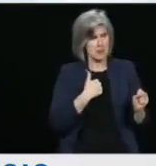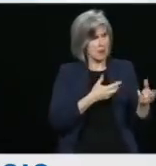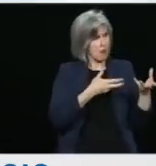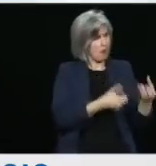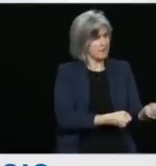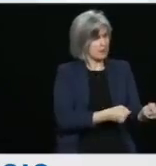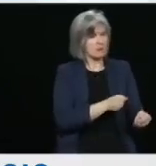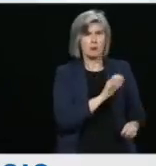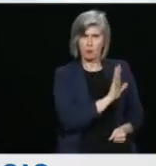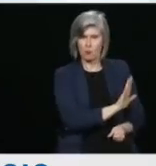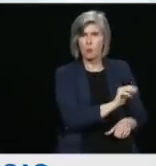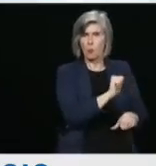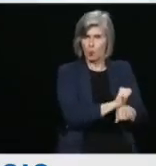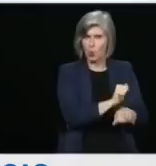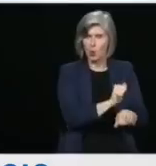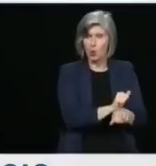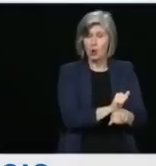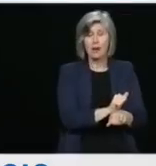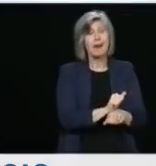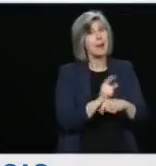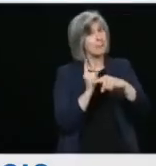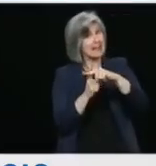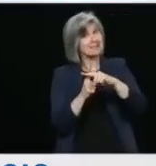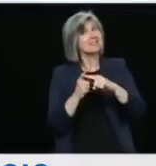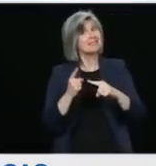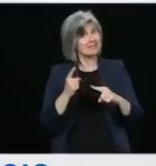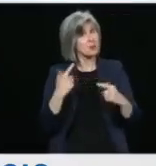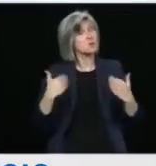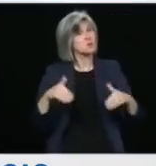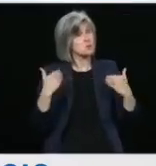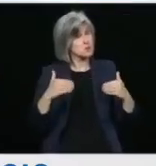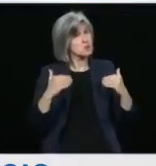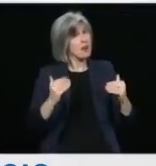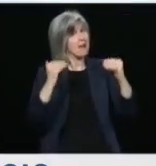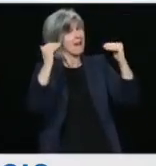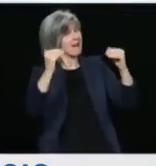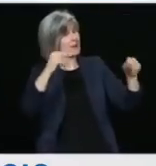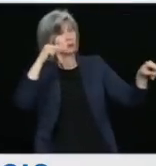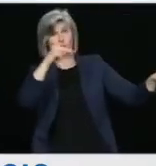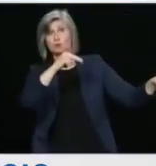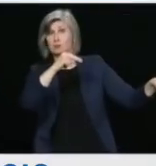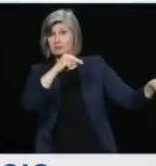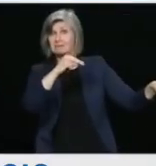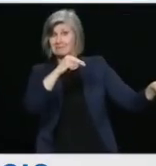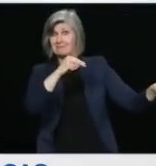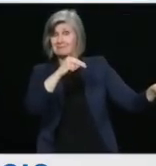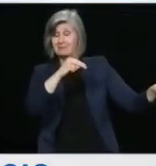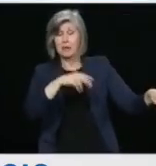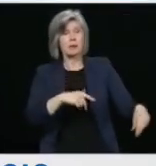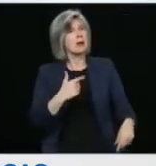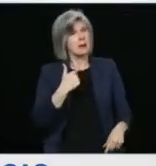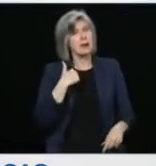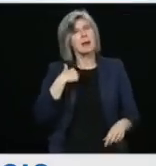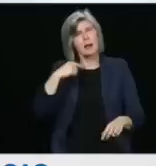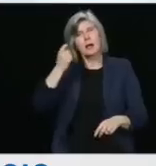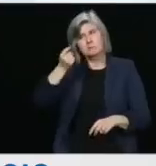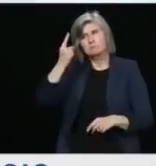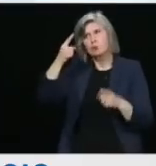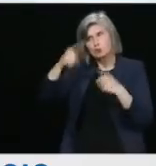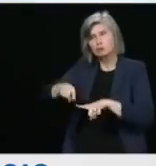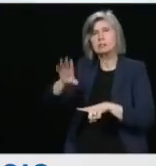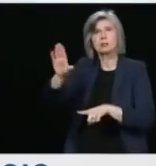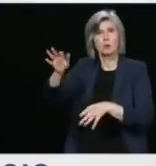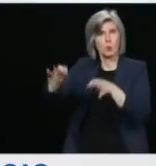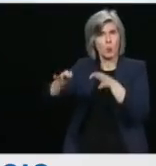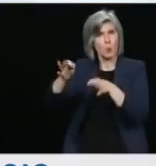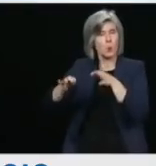scrutiny. I think clearly there needs to be greater candor. The courts have identified that, that these issues must be disclosed to